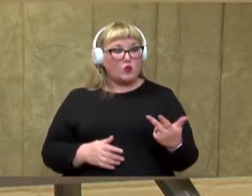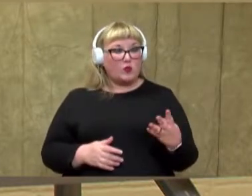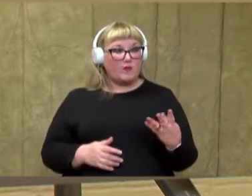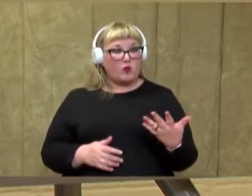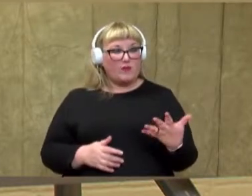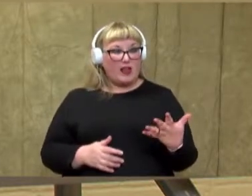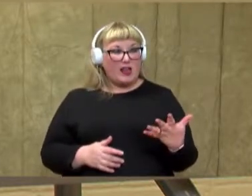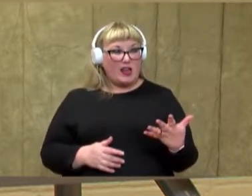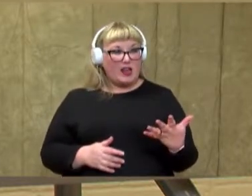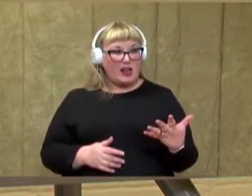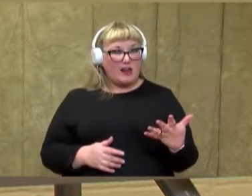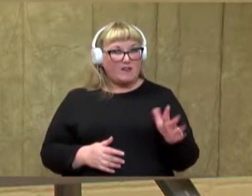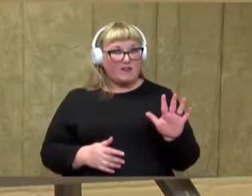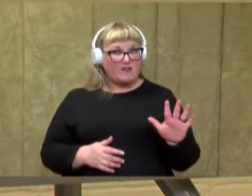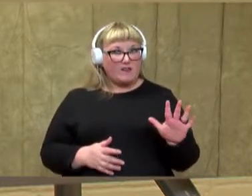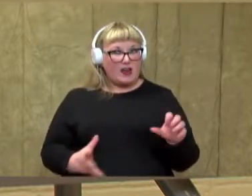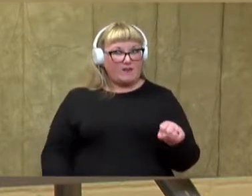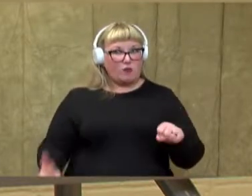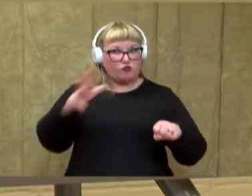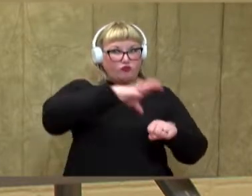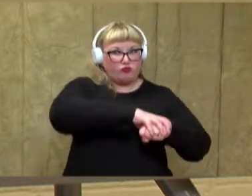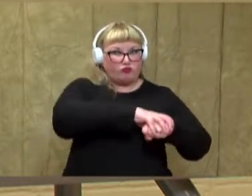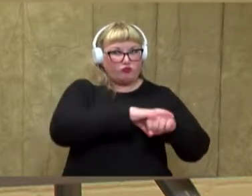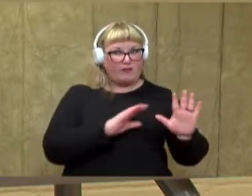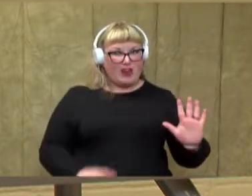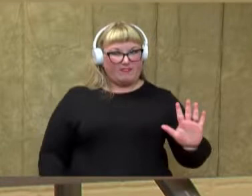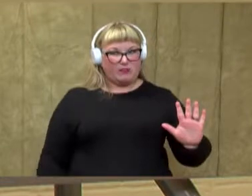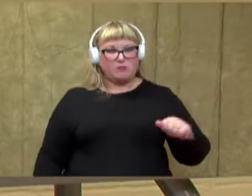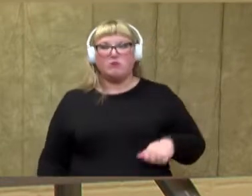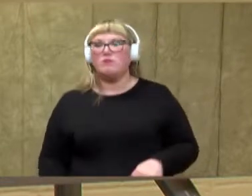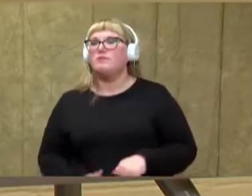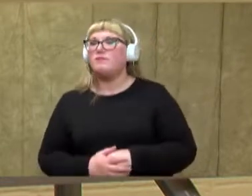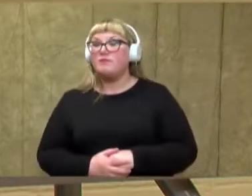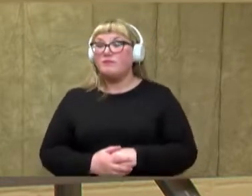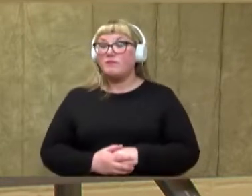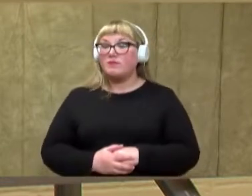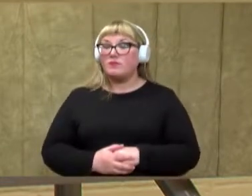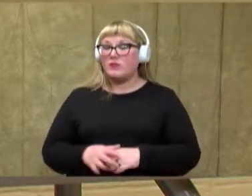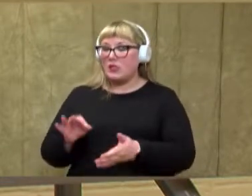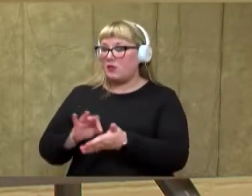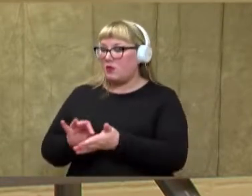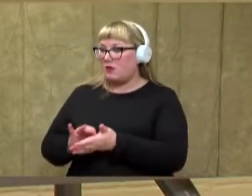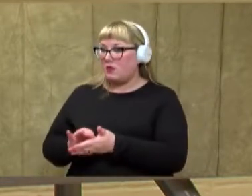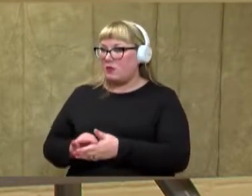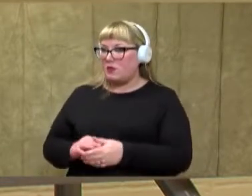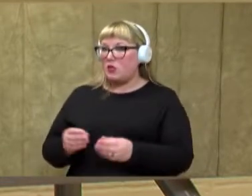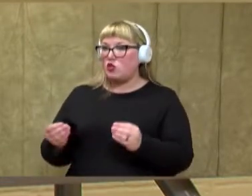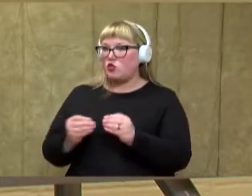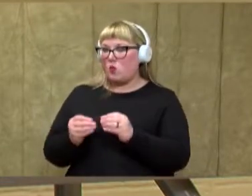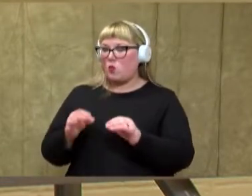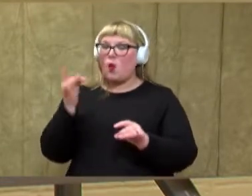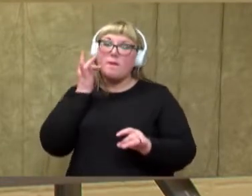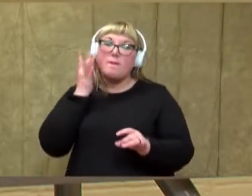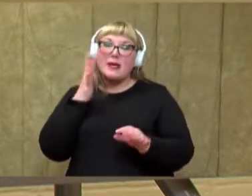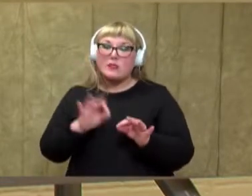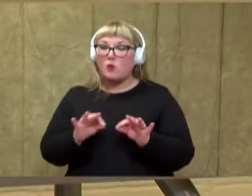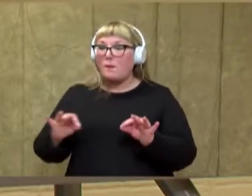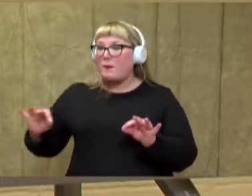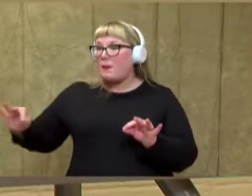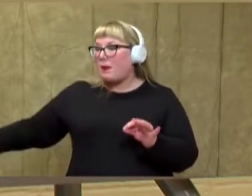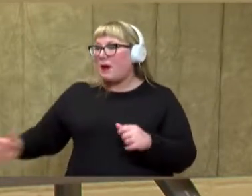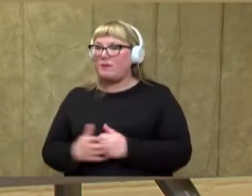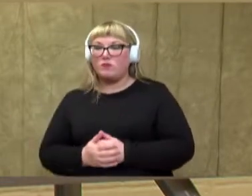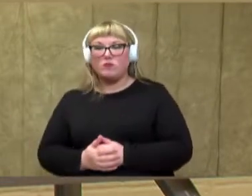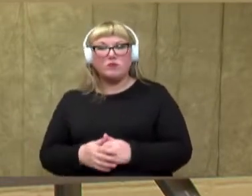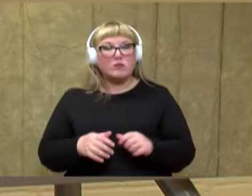four, five bees inside of our beehive. And let's count on, let me put some more bees out here, and let's count on